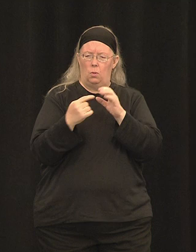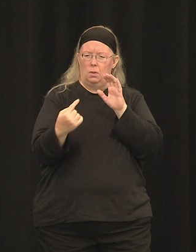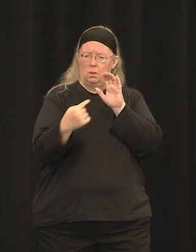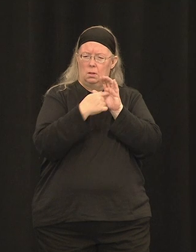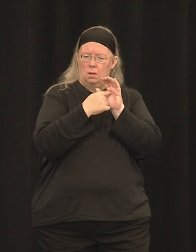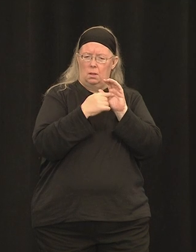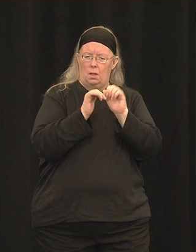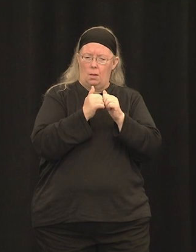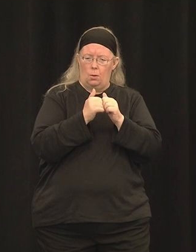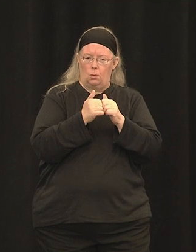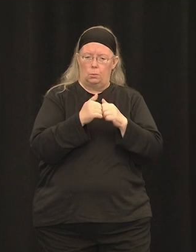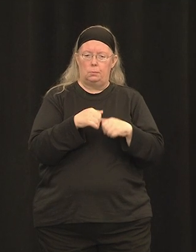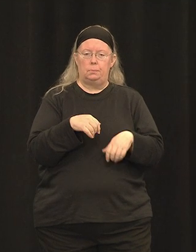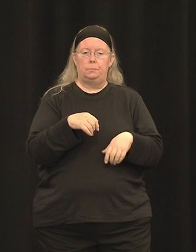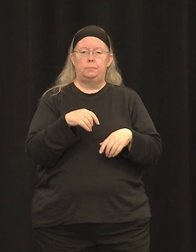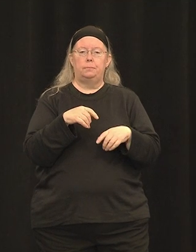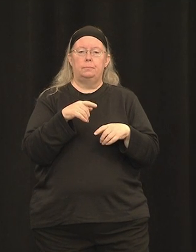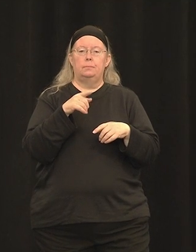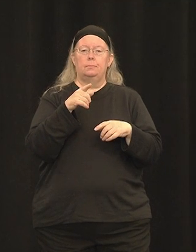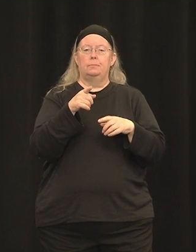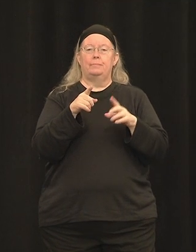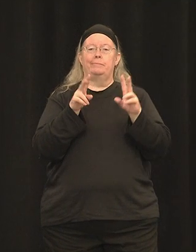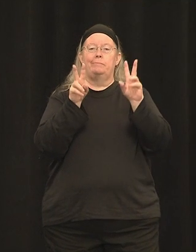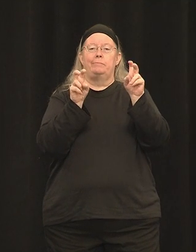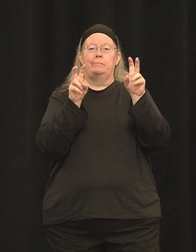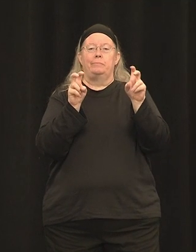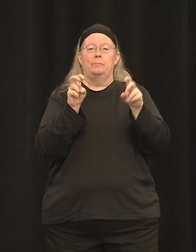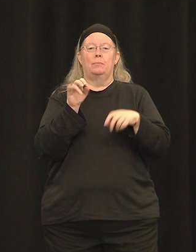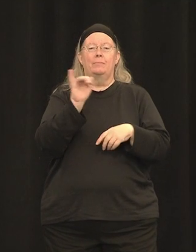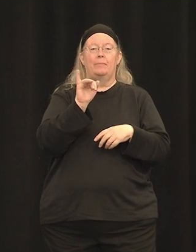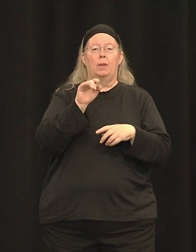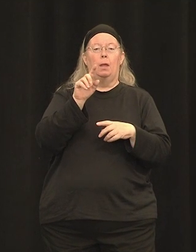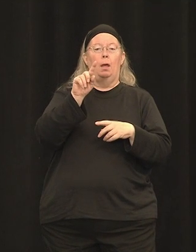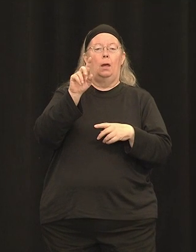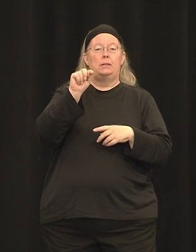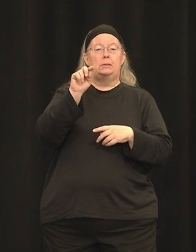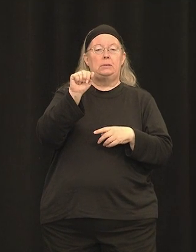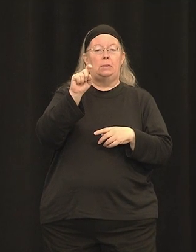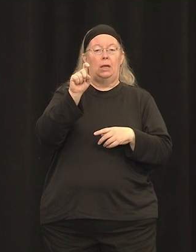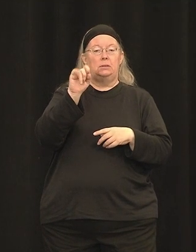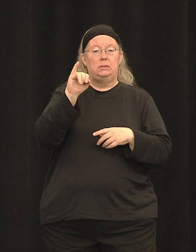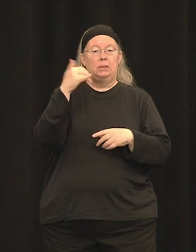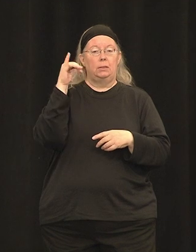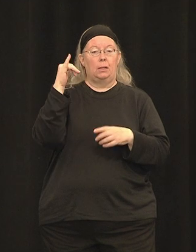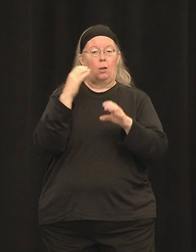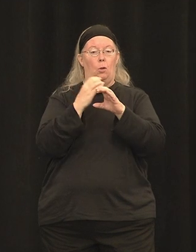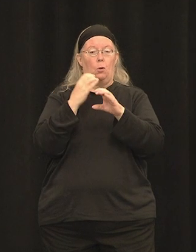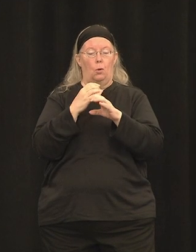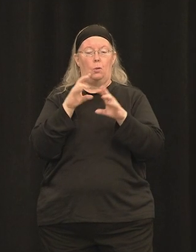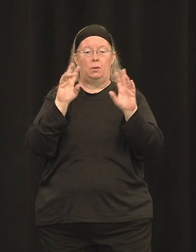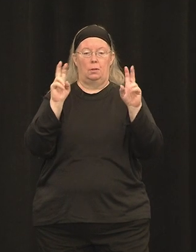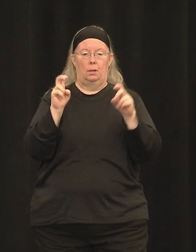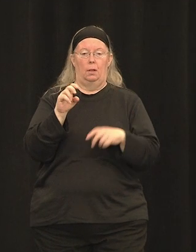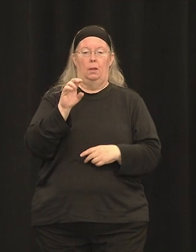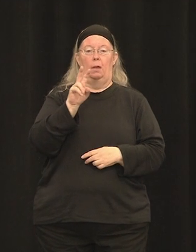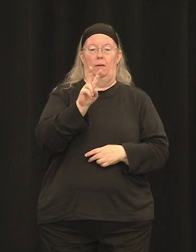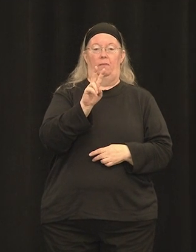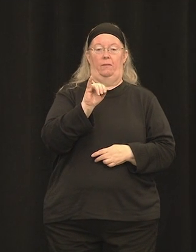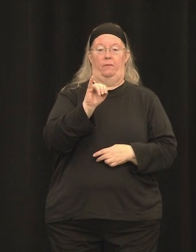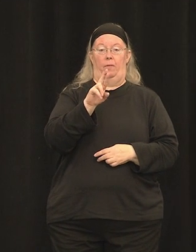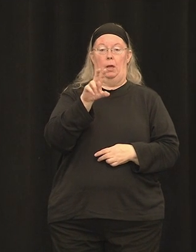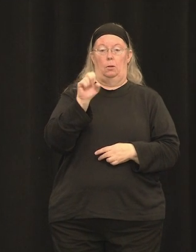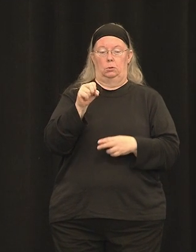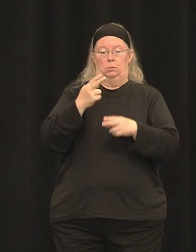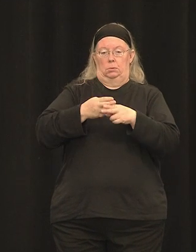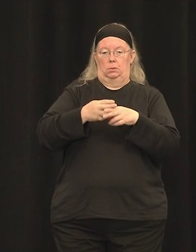I like to call it the taxicab analogy. So we use a virus called AAV, or adeno-associated virus. And as Susie